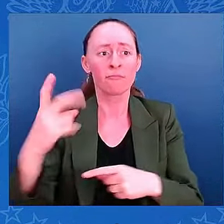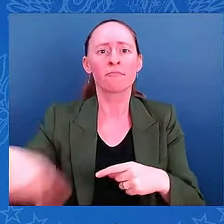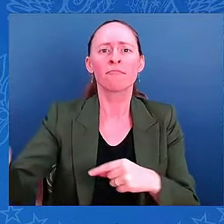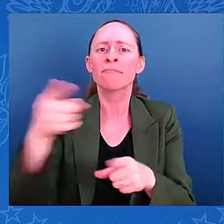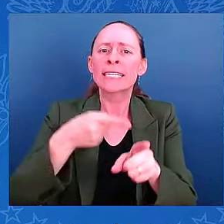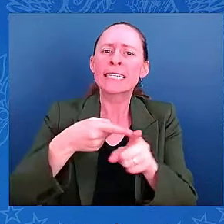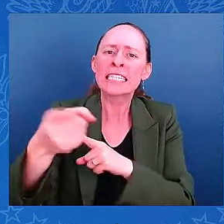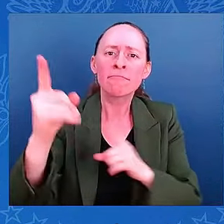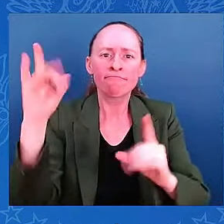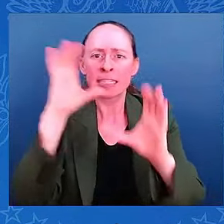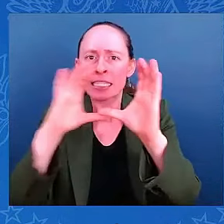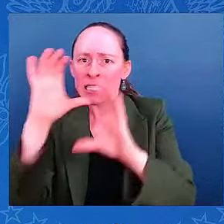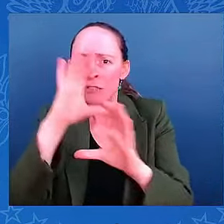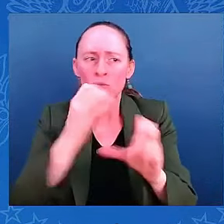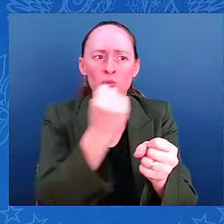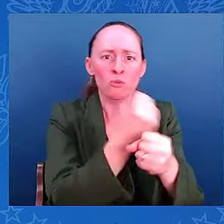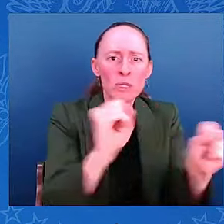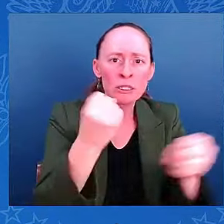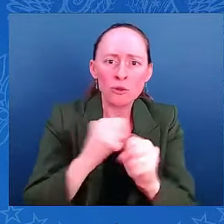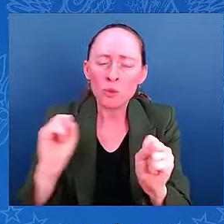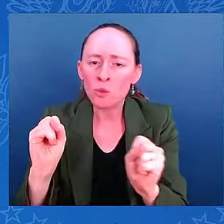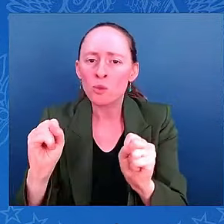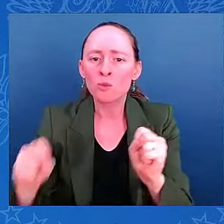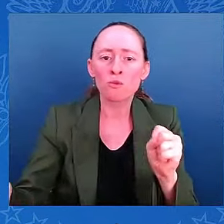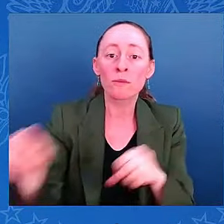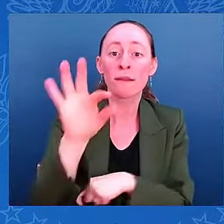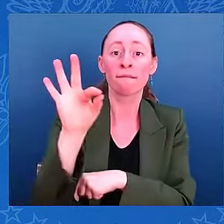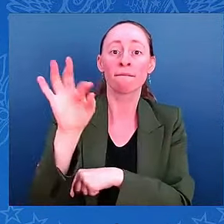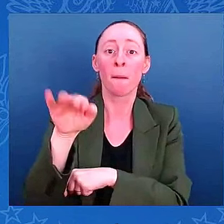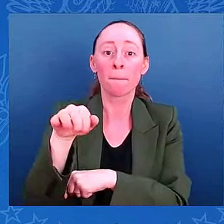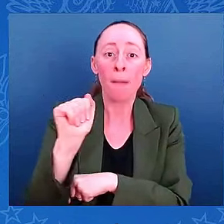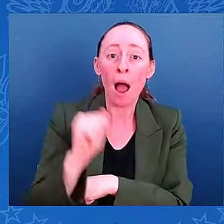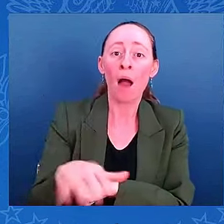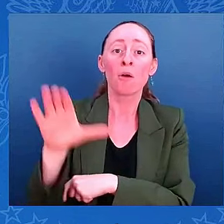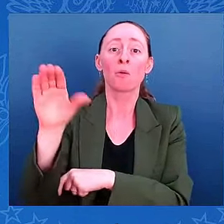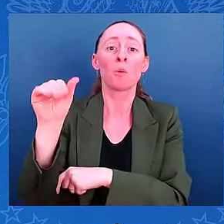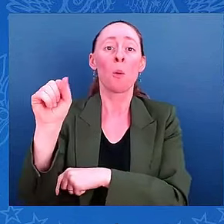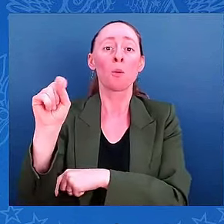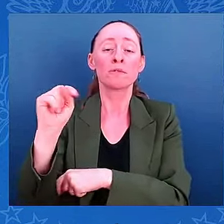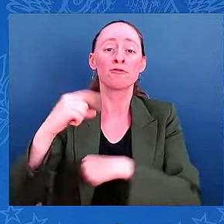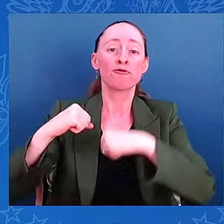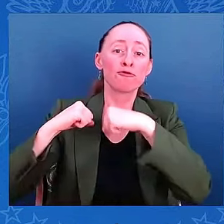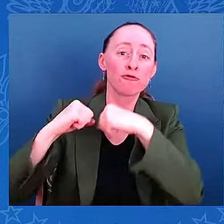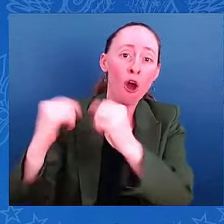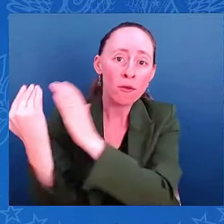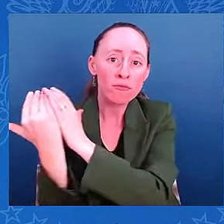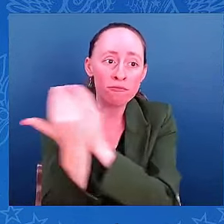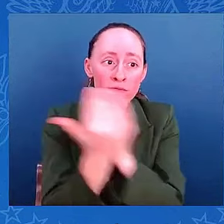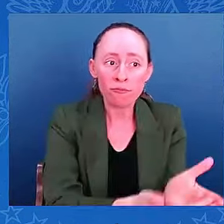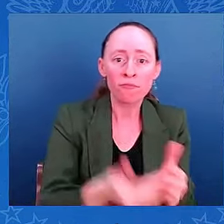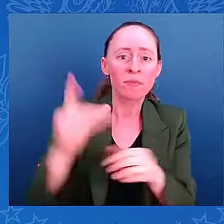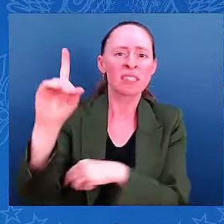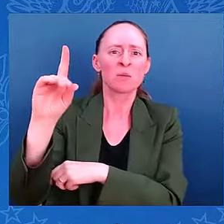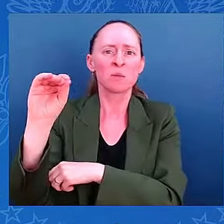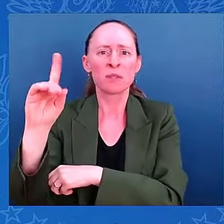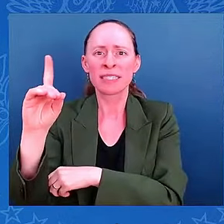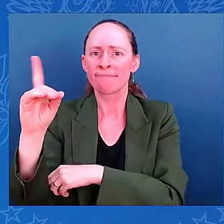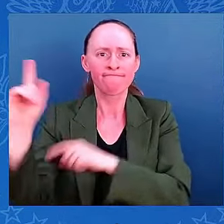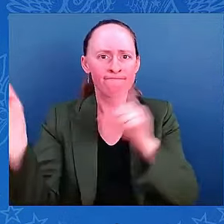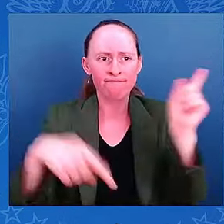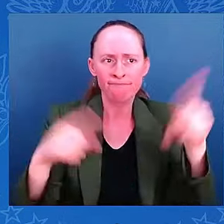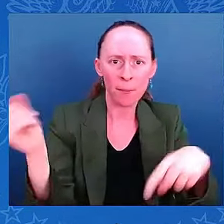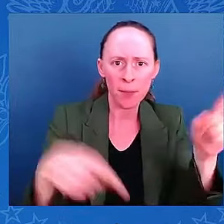so they are ready to take action as soon as Milton makes landfall. This also includes 30 high water